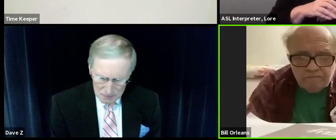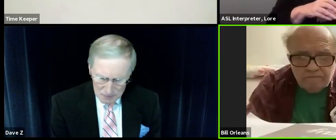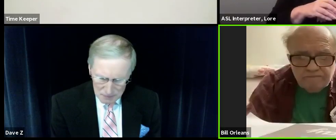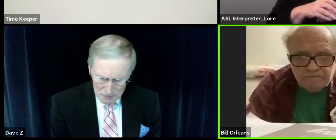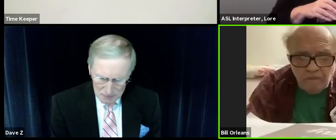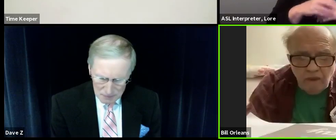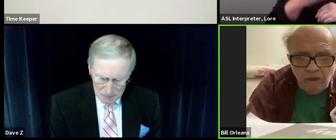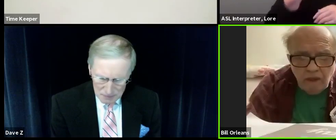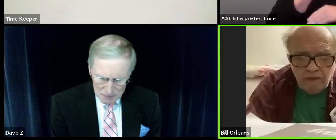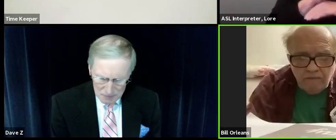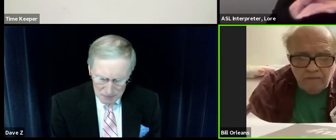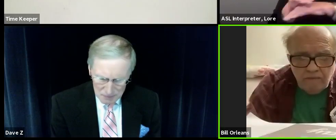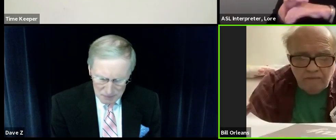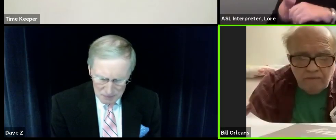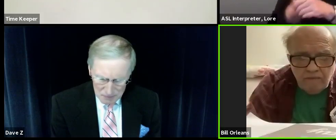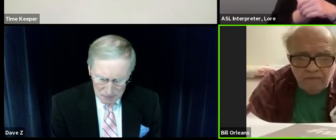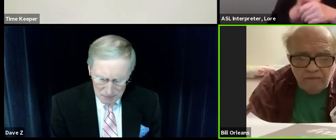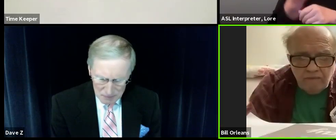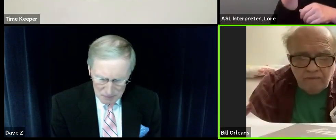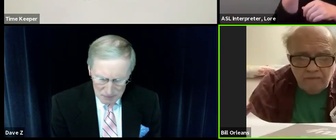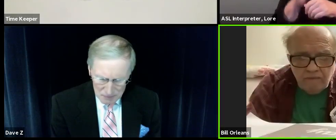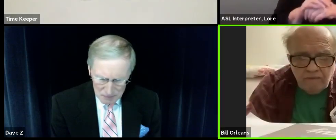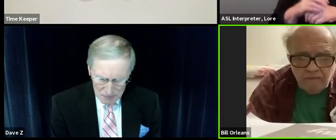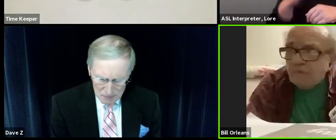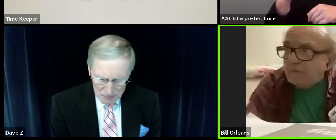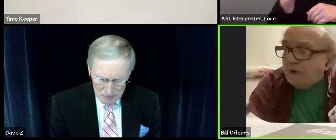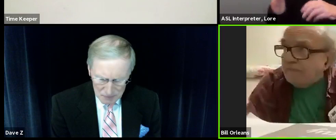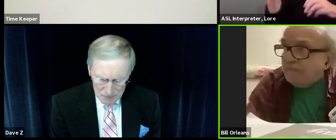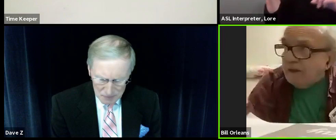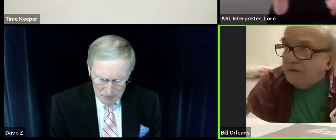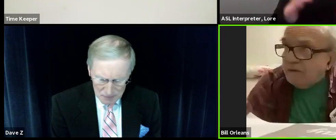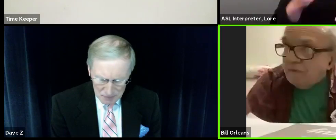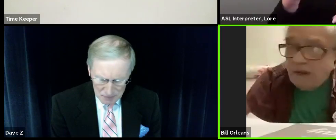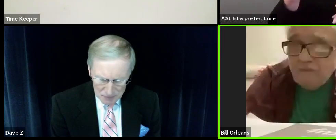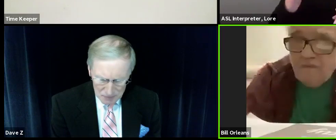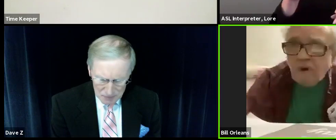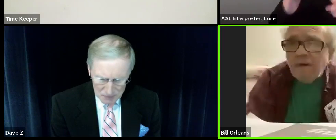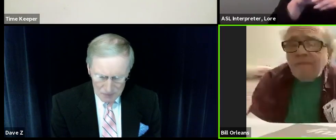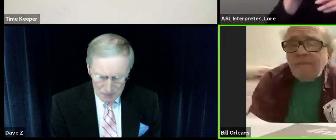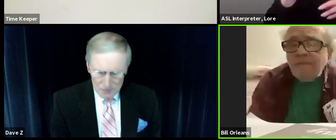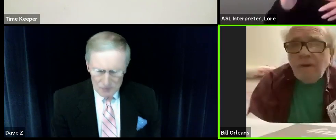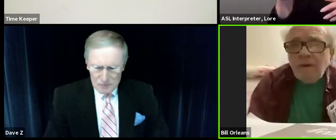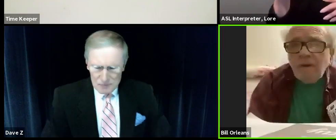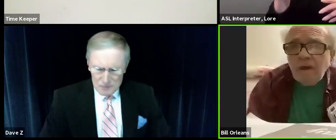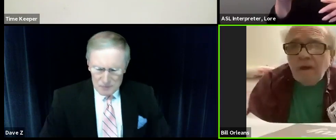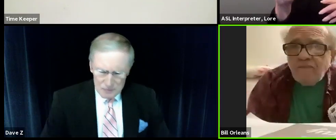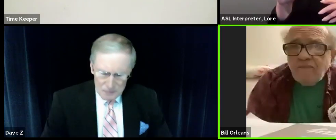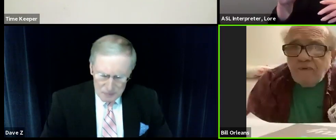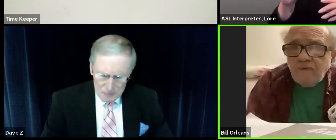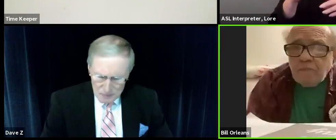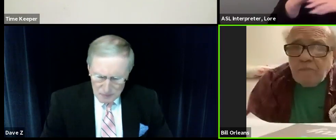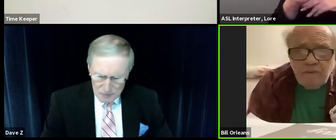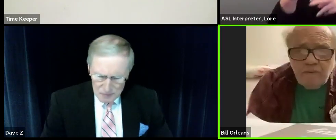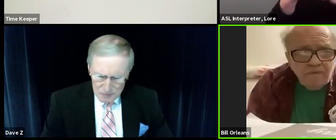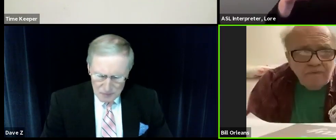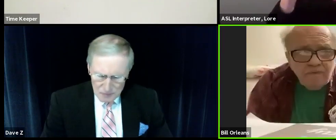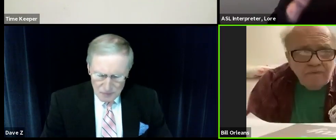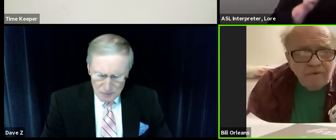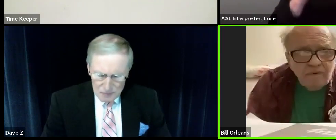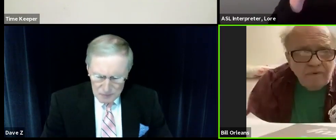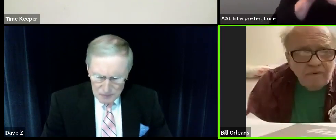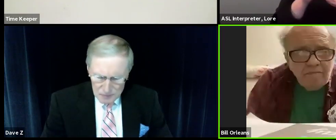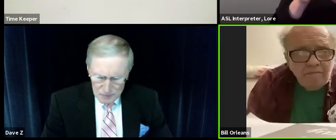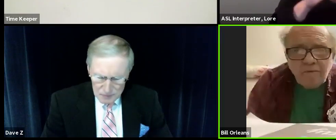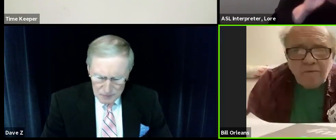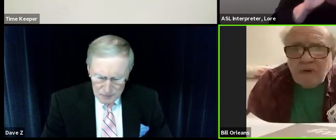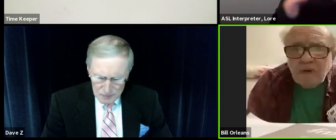Good evening, all. I returned to Greenbelt in 2004, and after a short period of medical